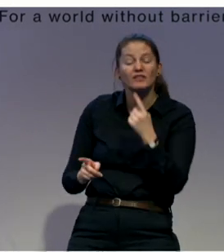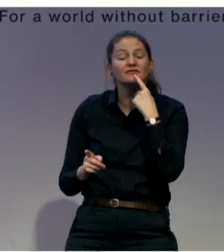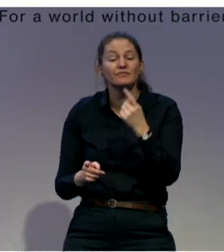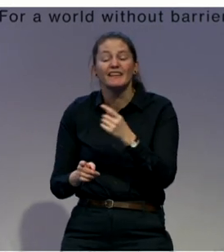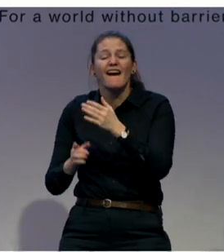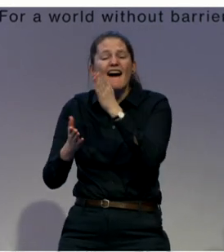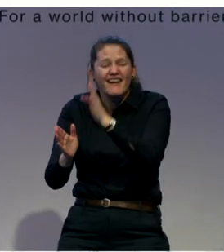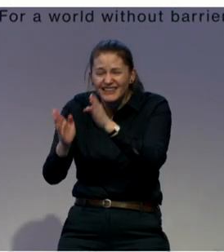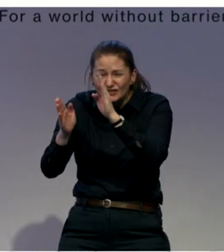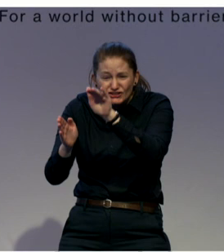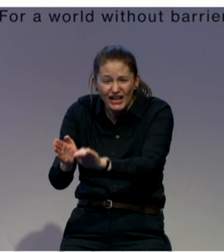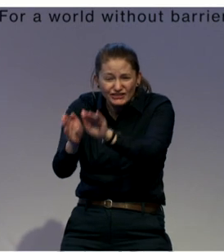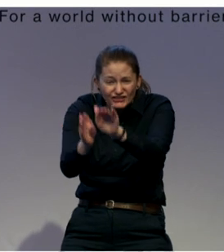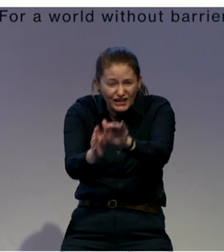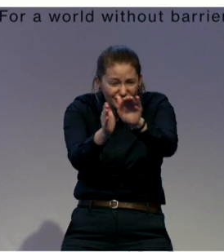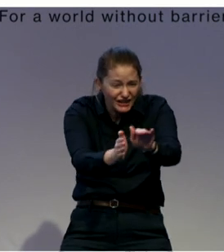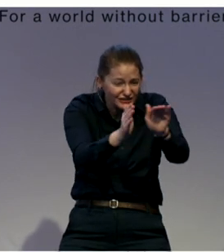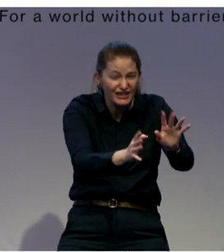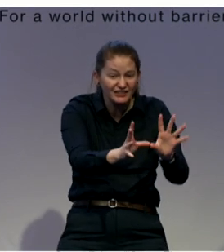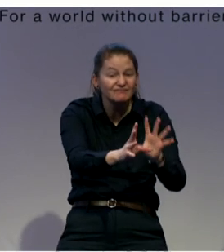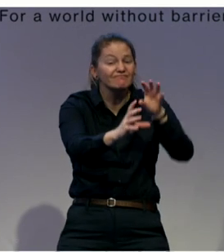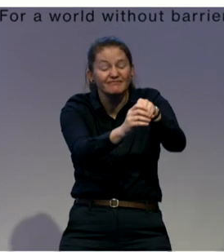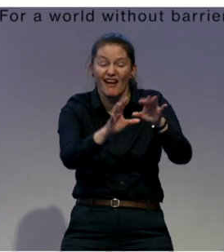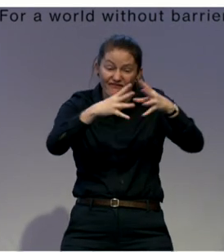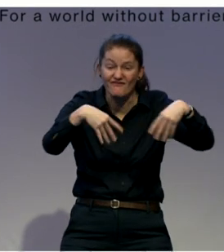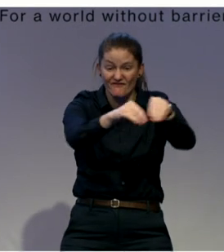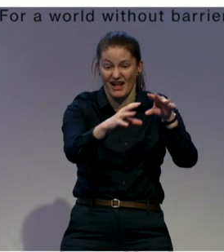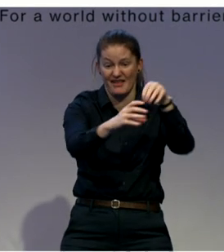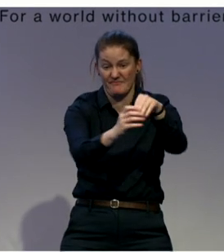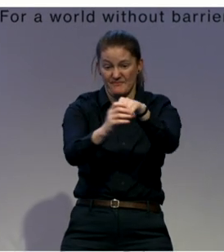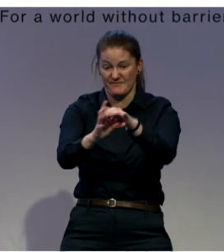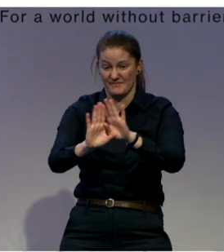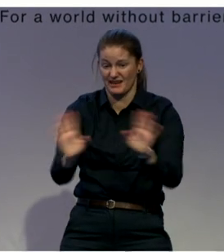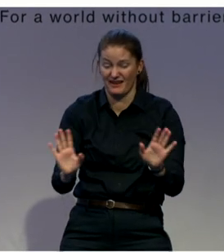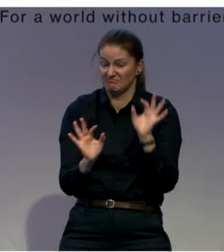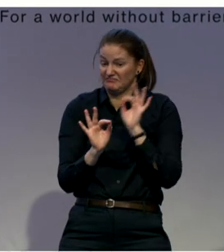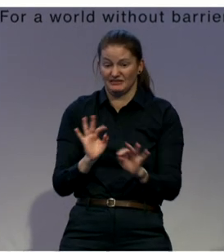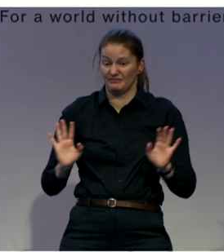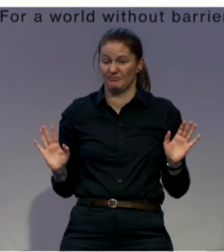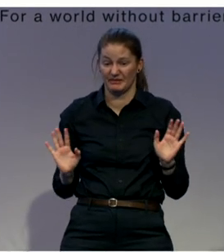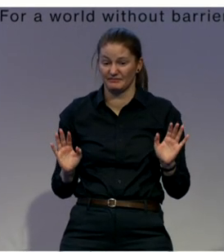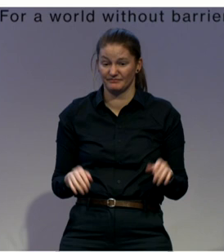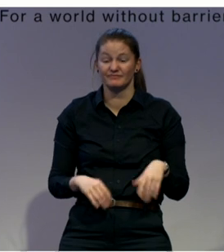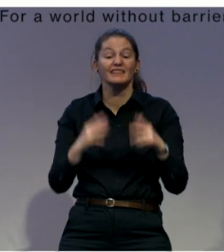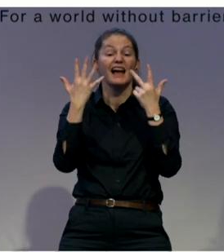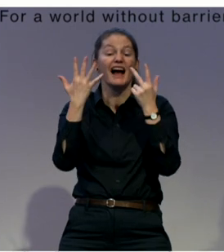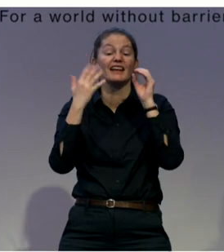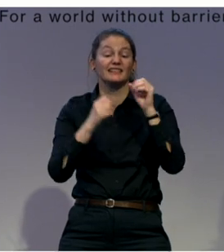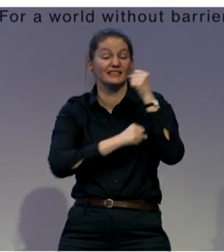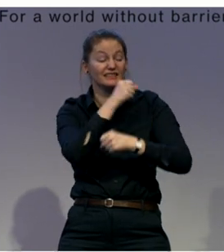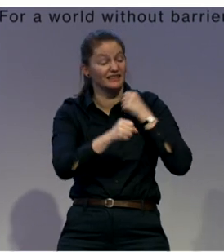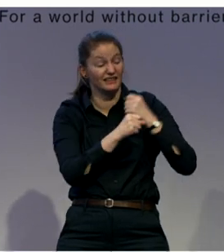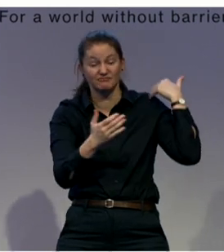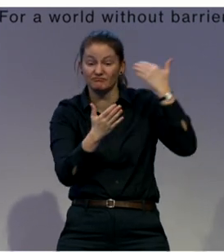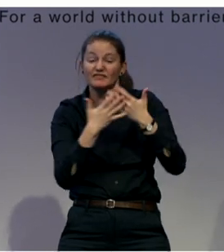so simple. And there is 80-year research that proves the harm of